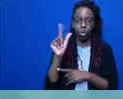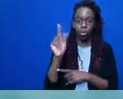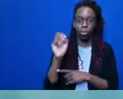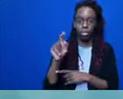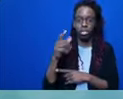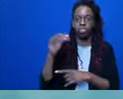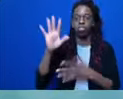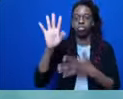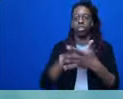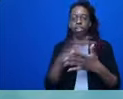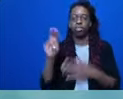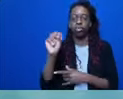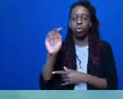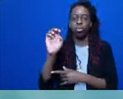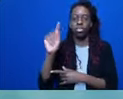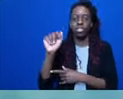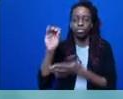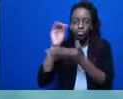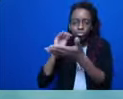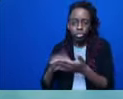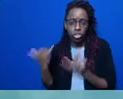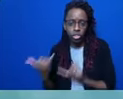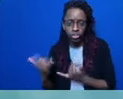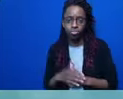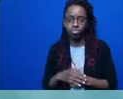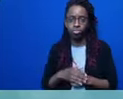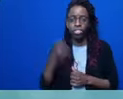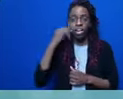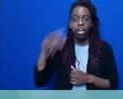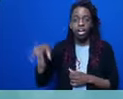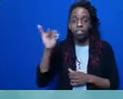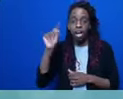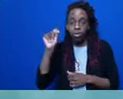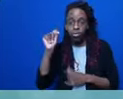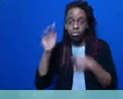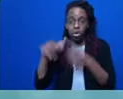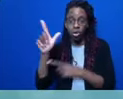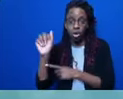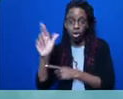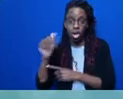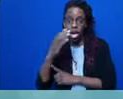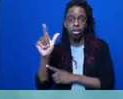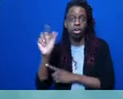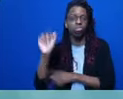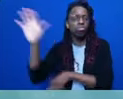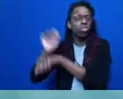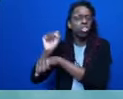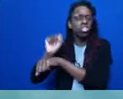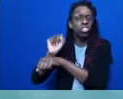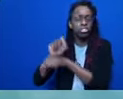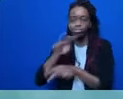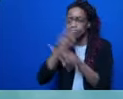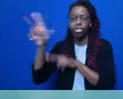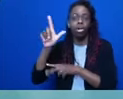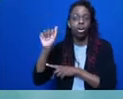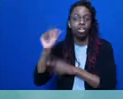Let's see if I can find a way to plug that in here. There we go. And yeah, and so Laura always